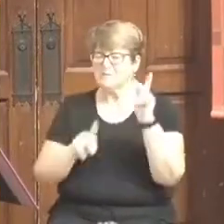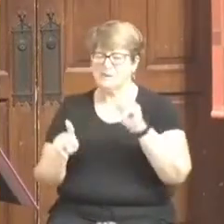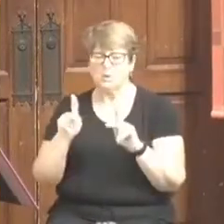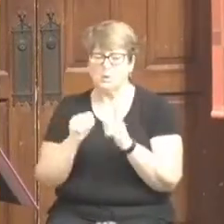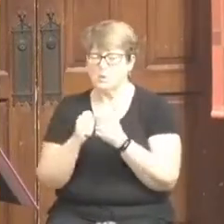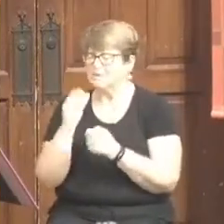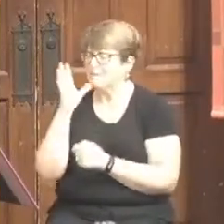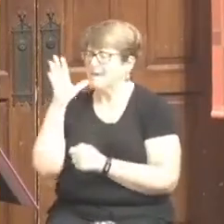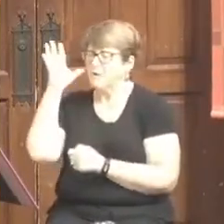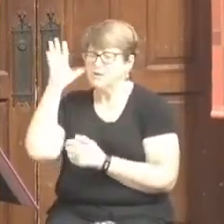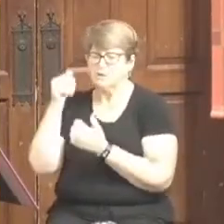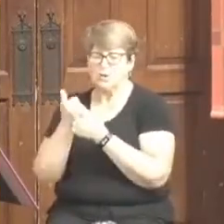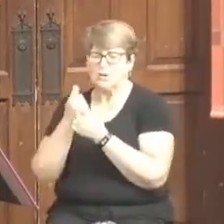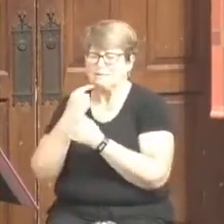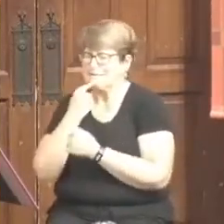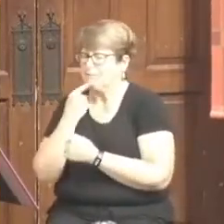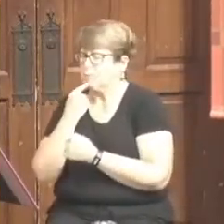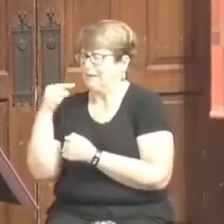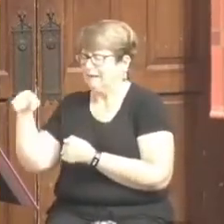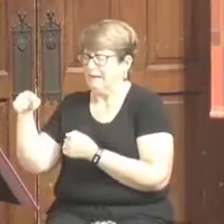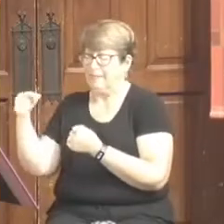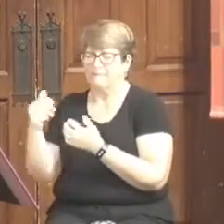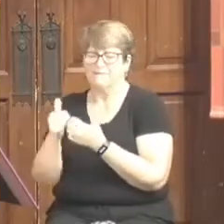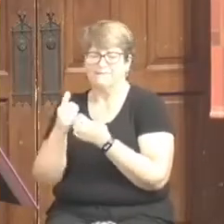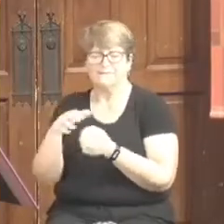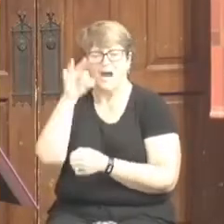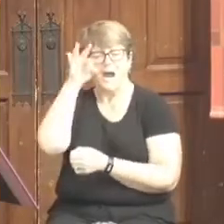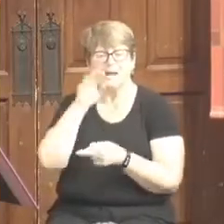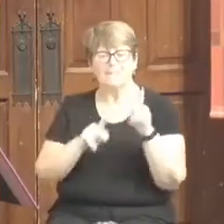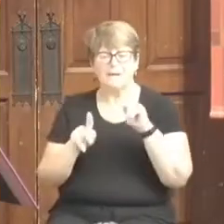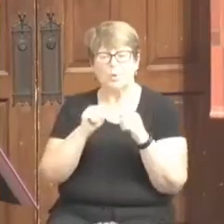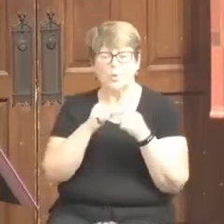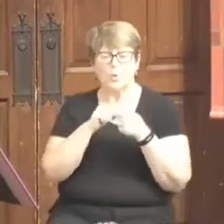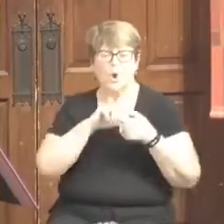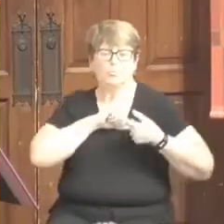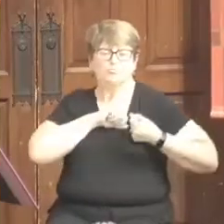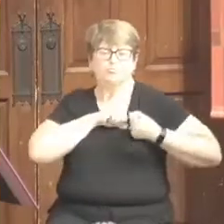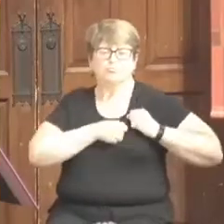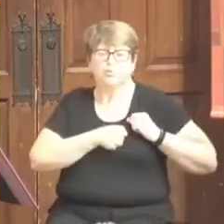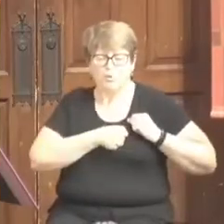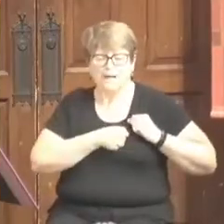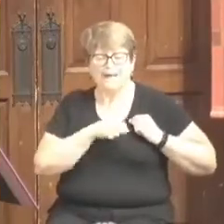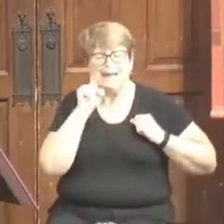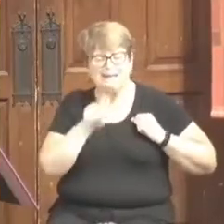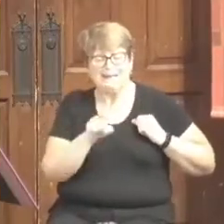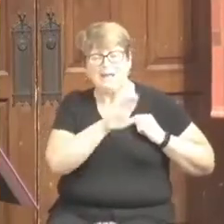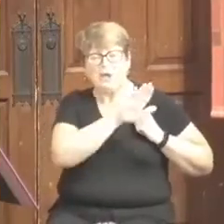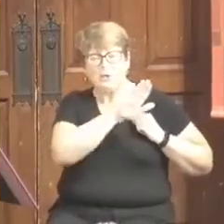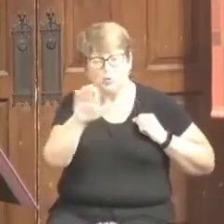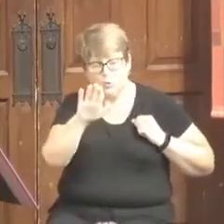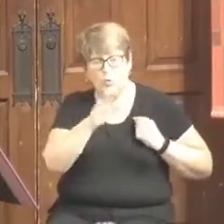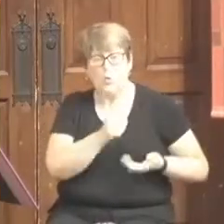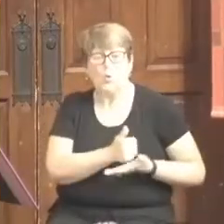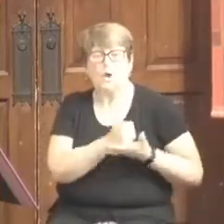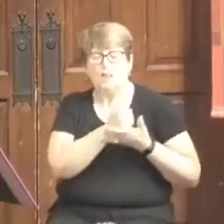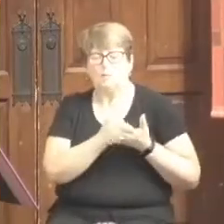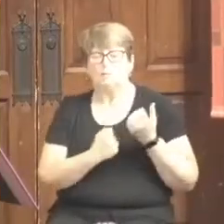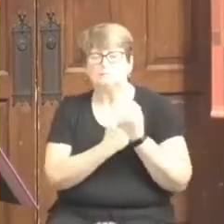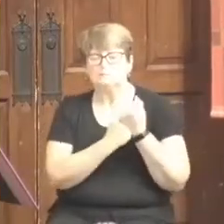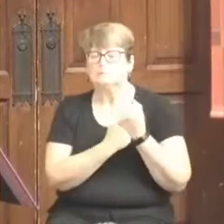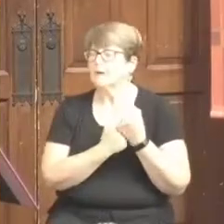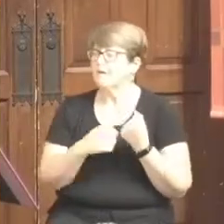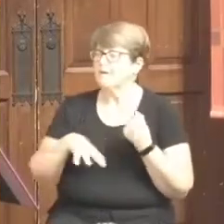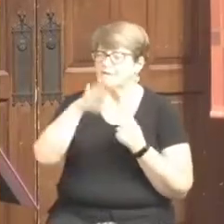broken and healed. Find the people who are going through challenges and life is okay. Find the people